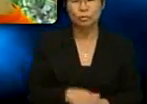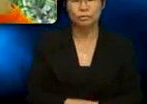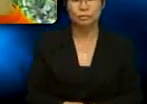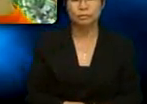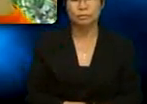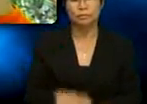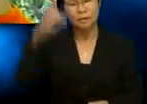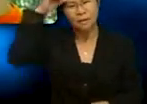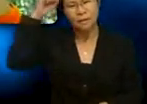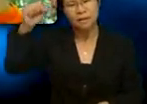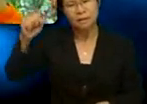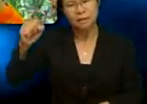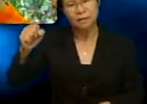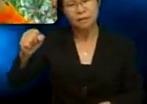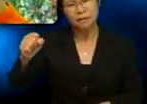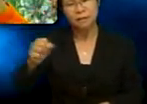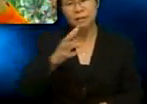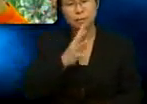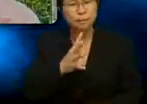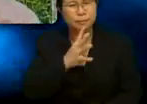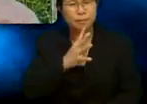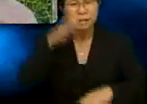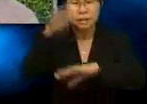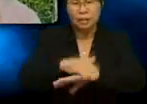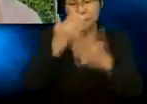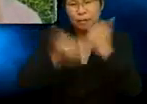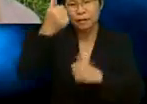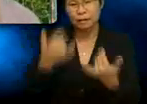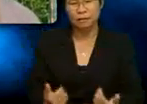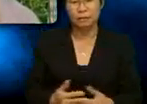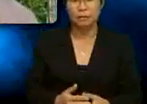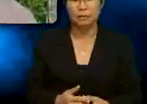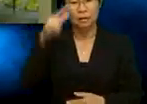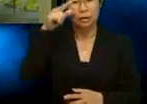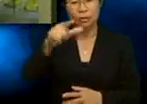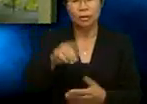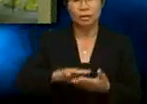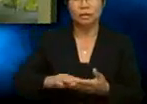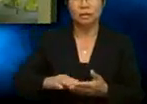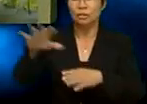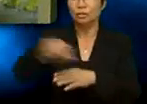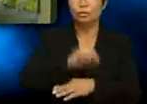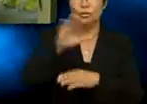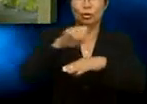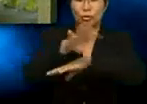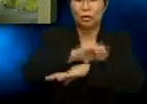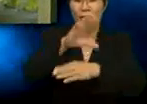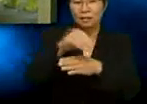differently. It's like his English is better now. Looks like he took our advice and started brushing up on his English.